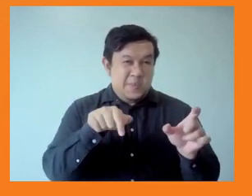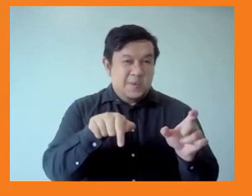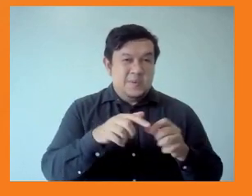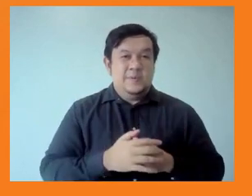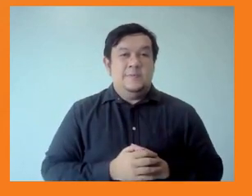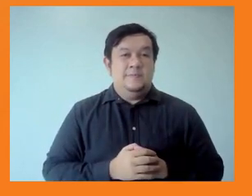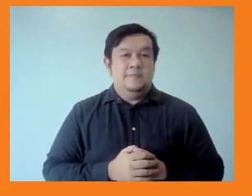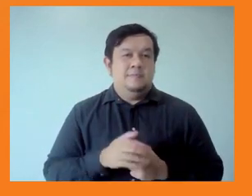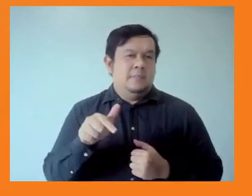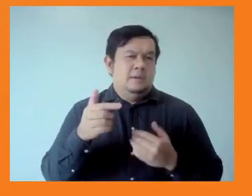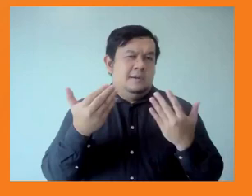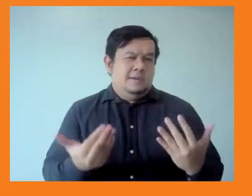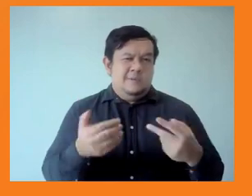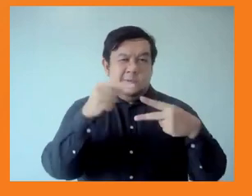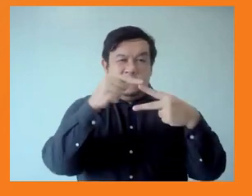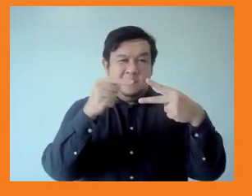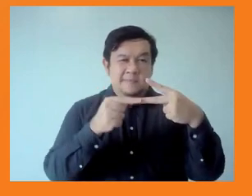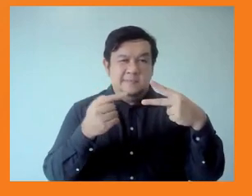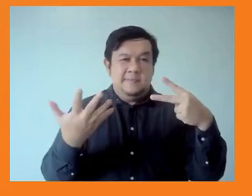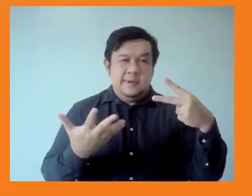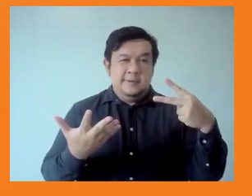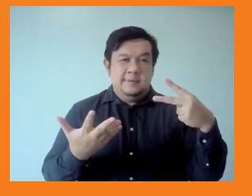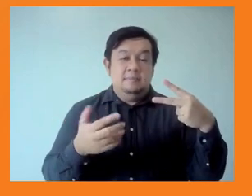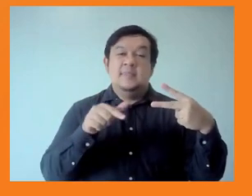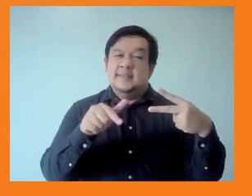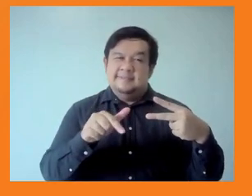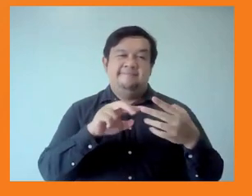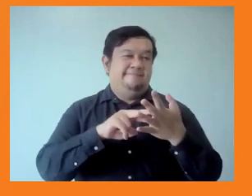and the need to go beyond GDP. Next slide, please.